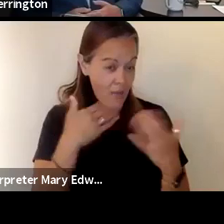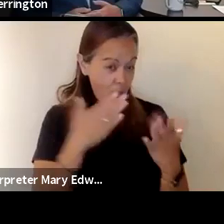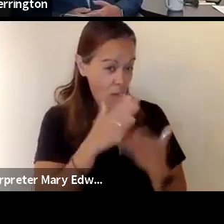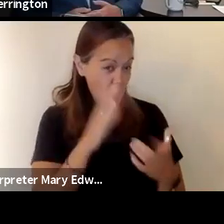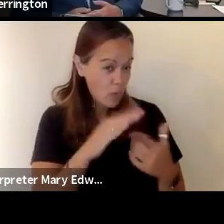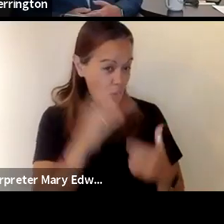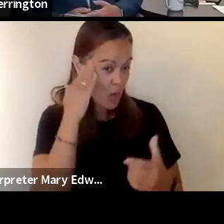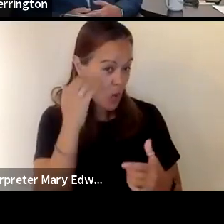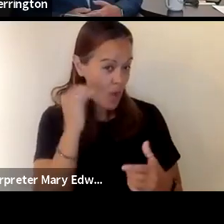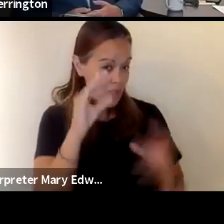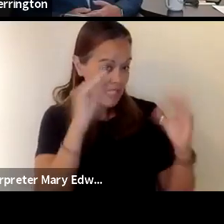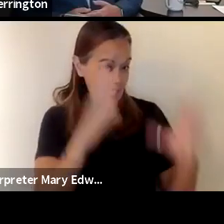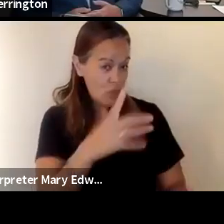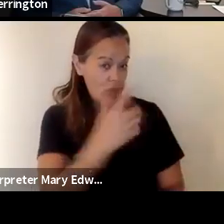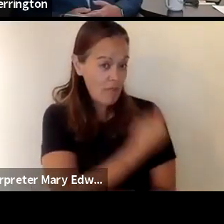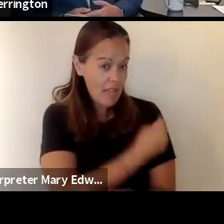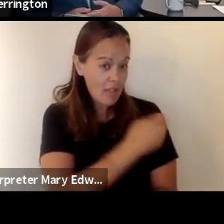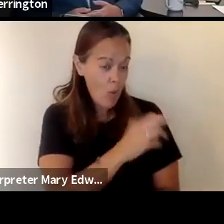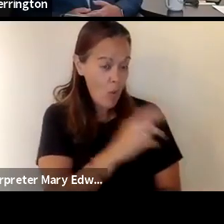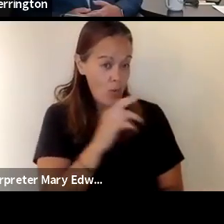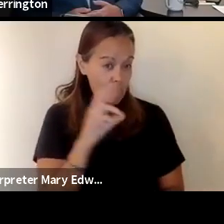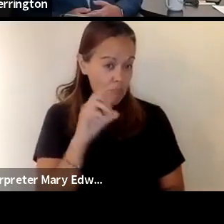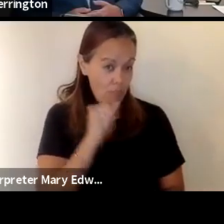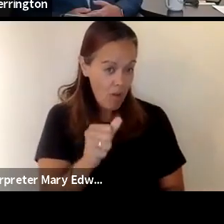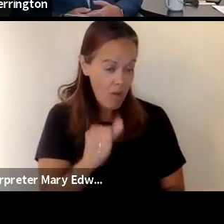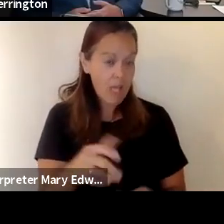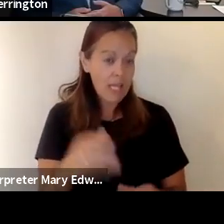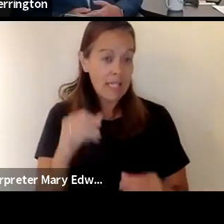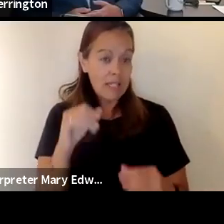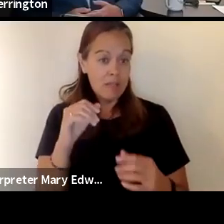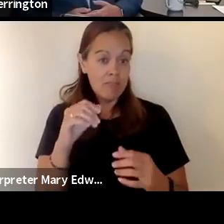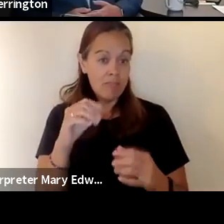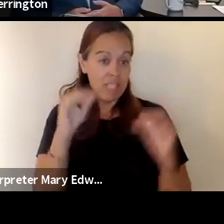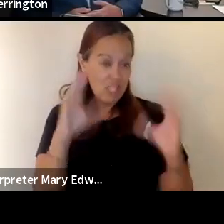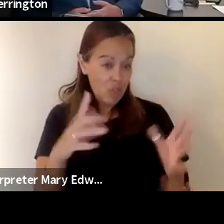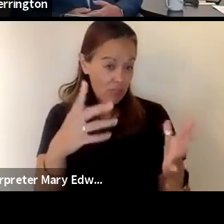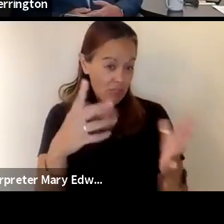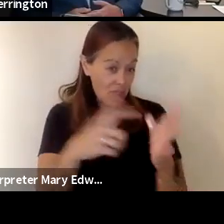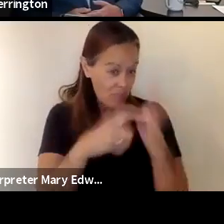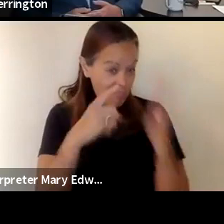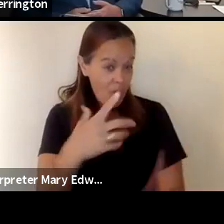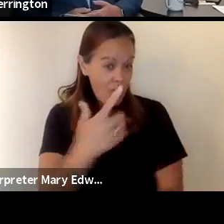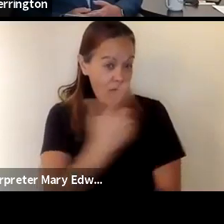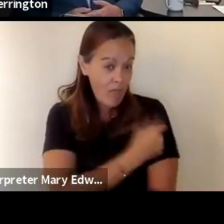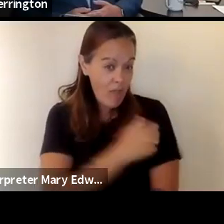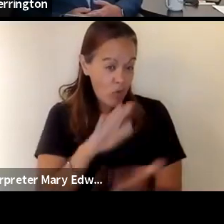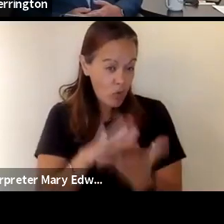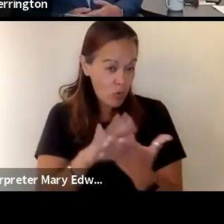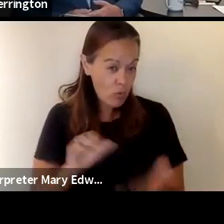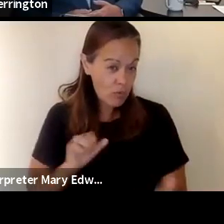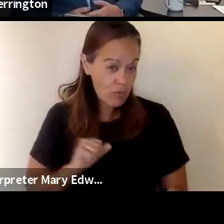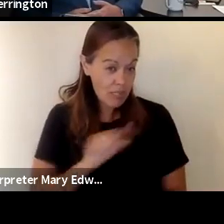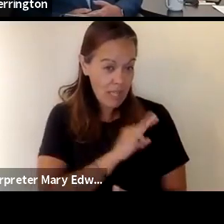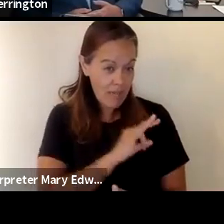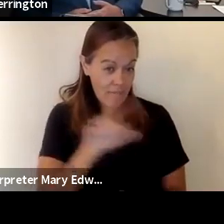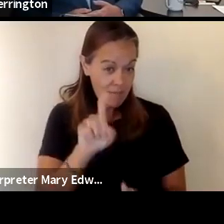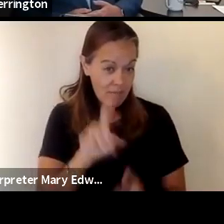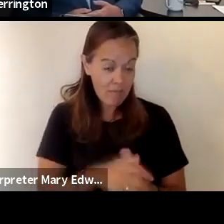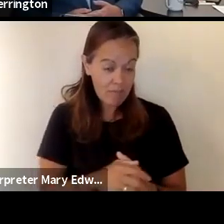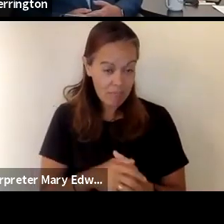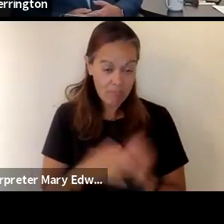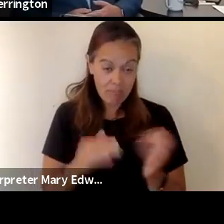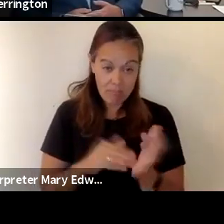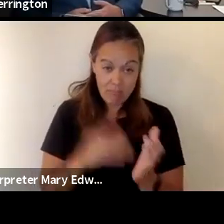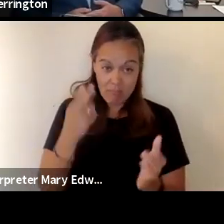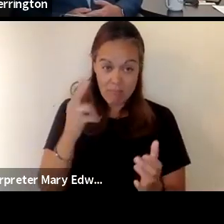is vaccinated if vaccinations will be required at any point for school staff dr harrington would you like to